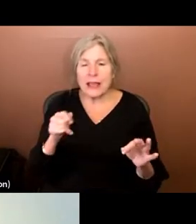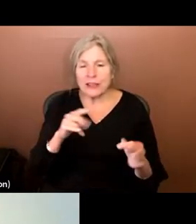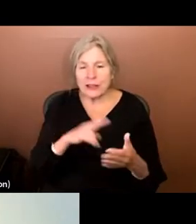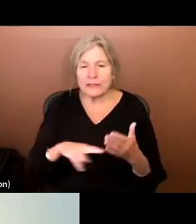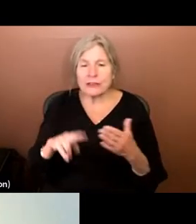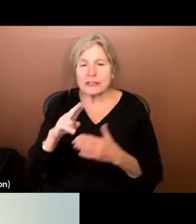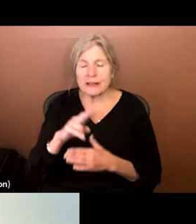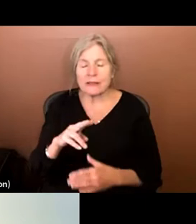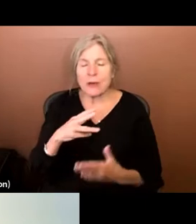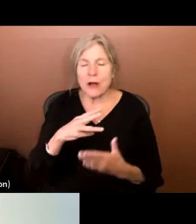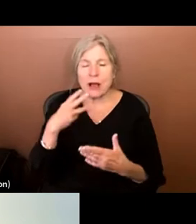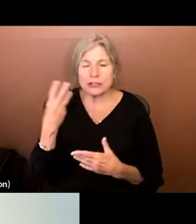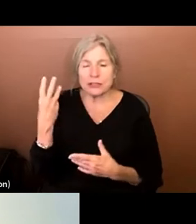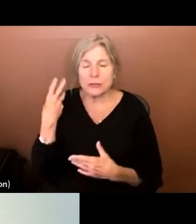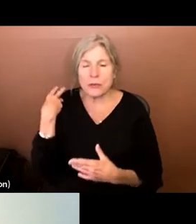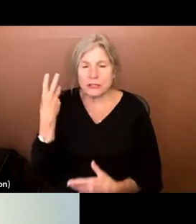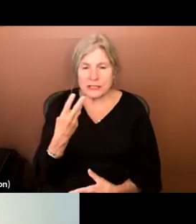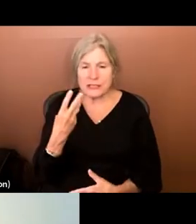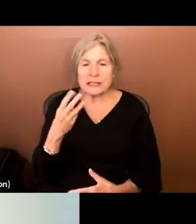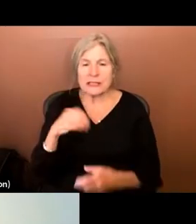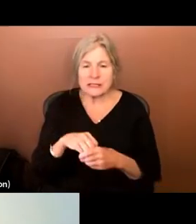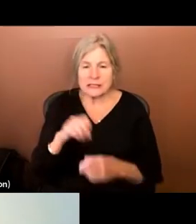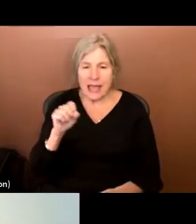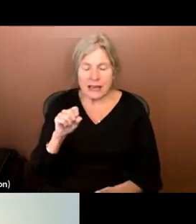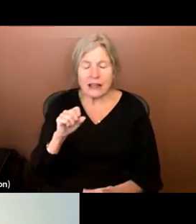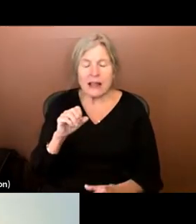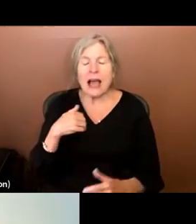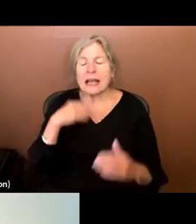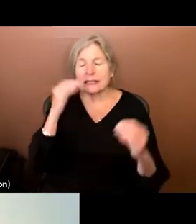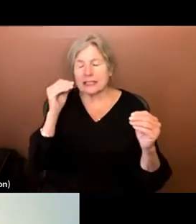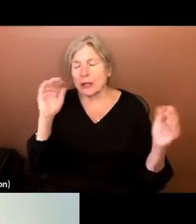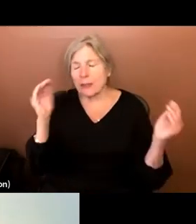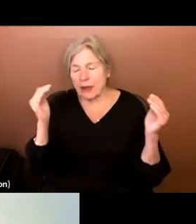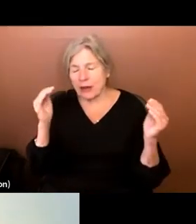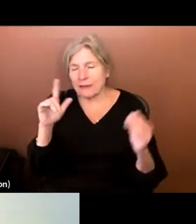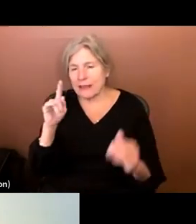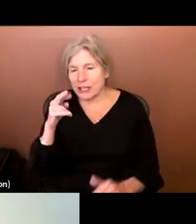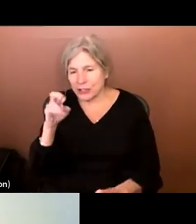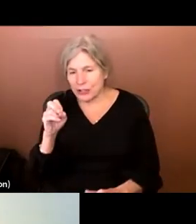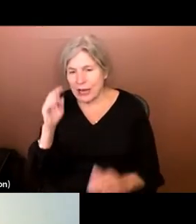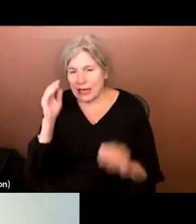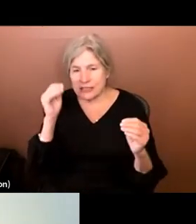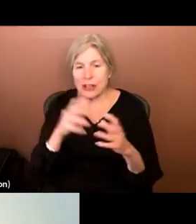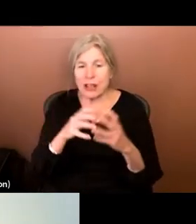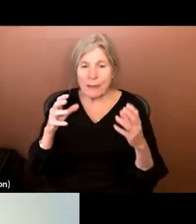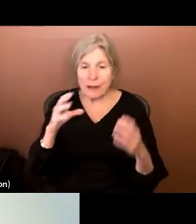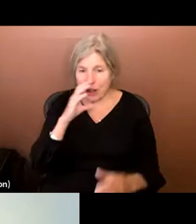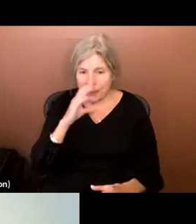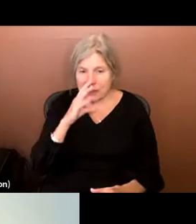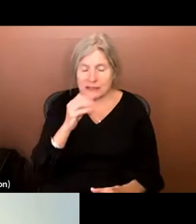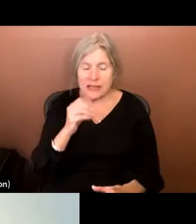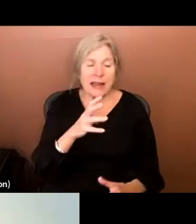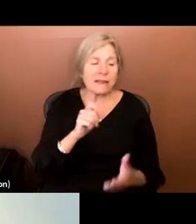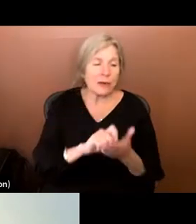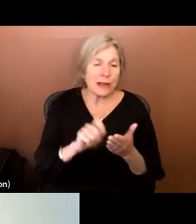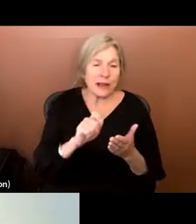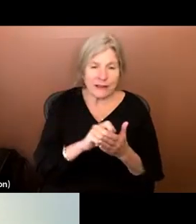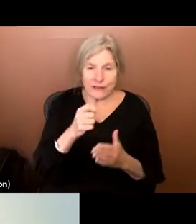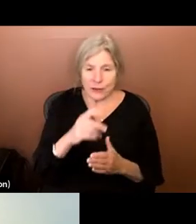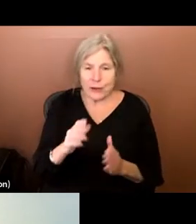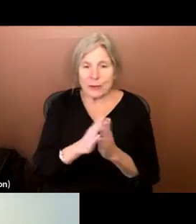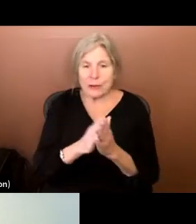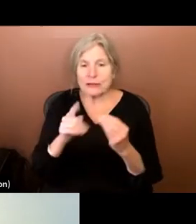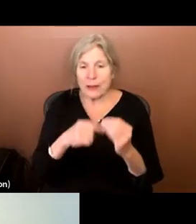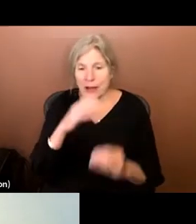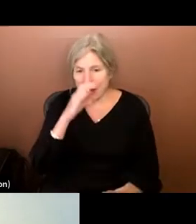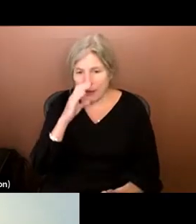in Seattle. I also teach comparative literature studies, and I teach a lot about comics, and I've written a couple of books about comics,